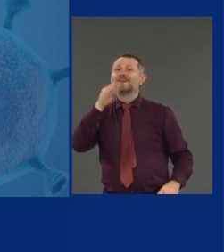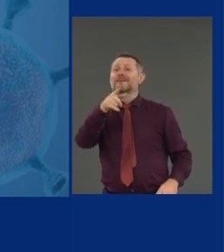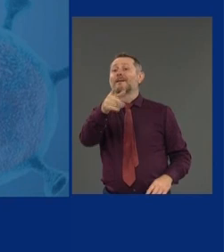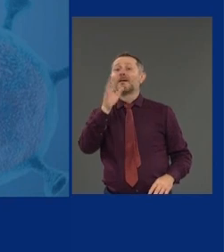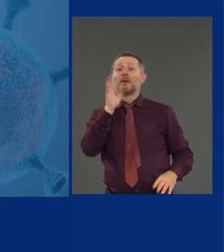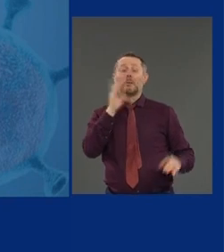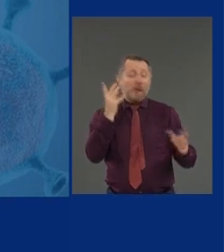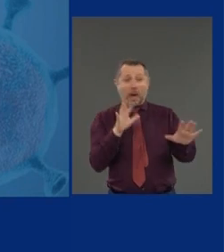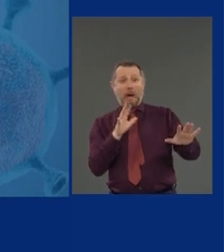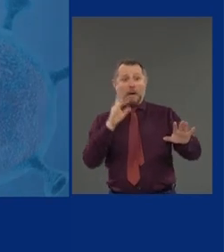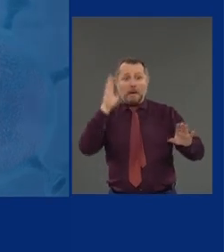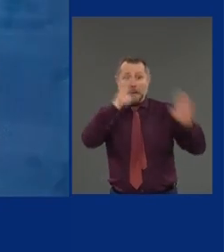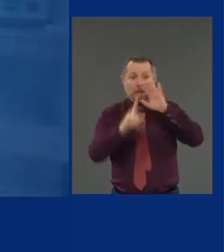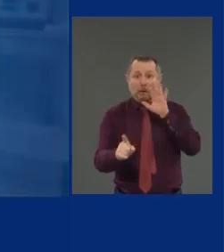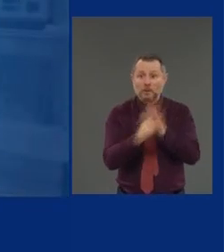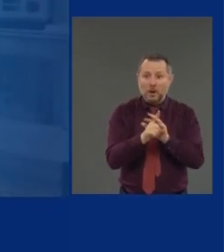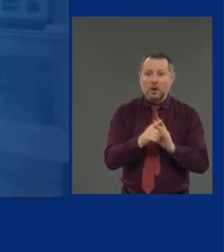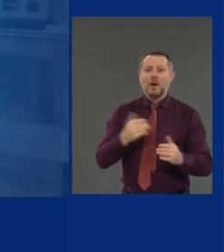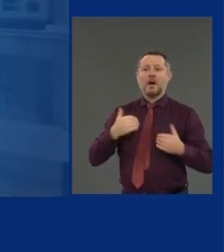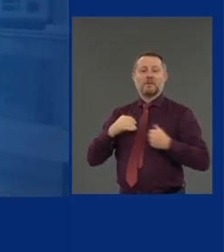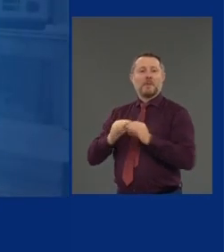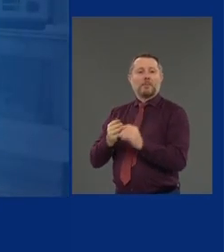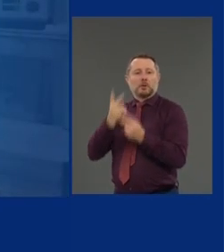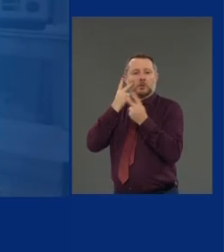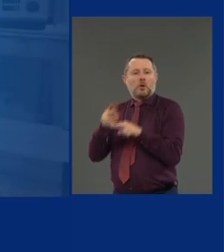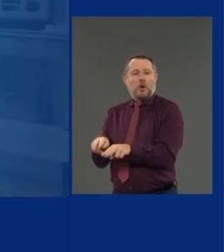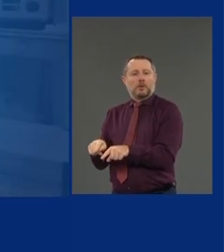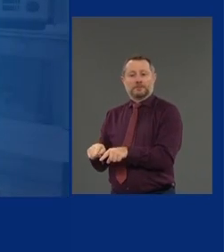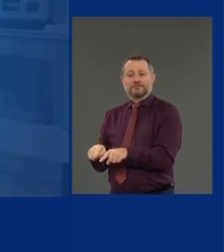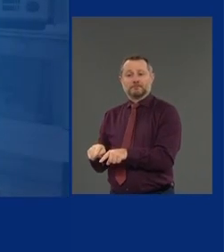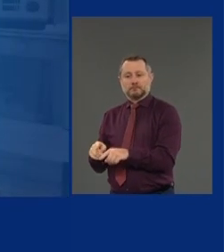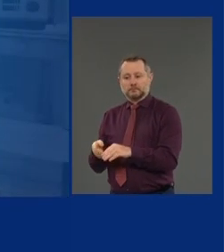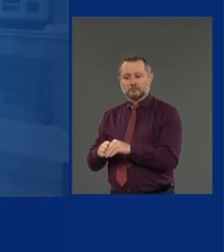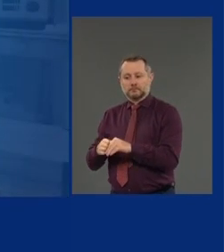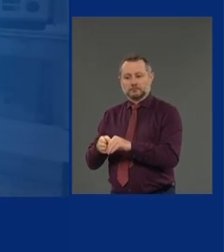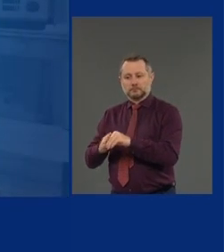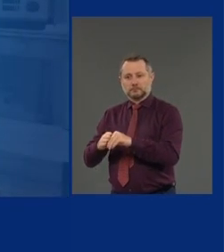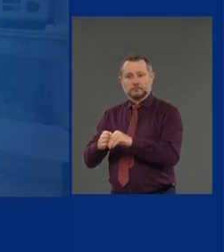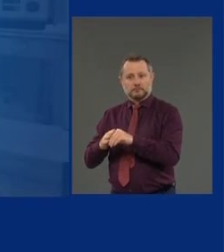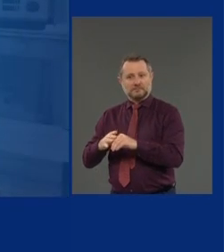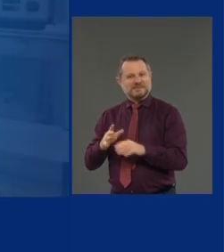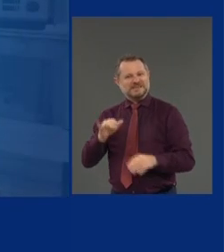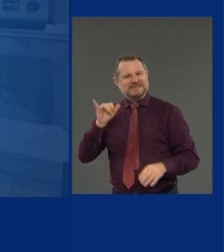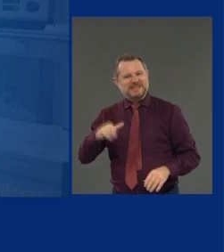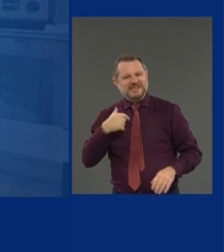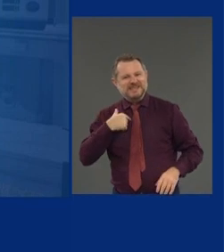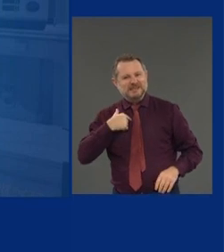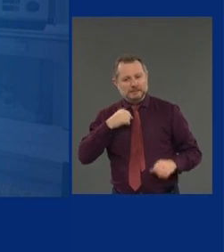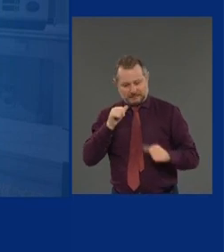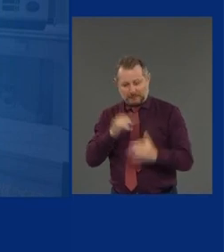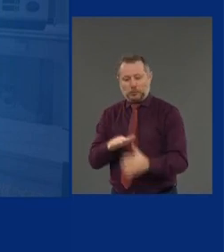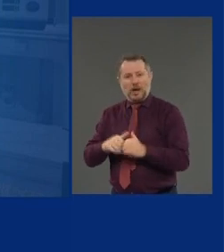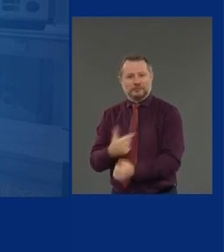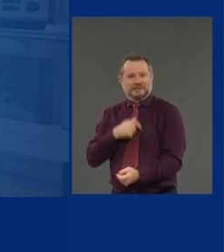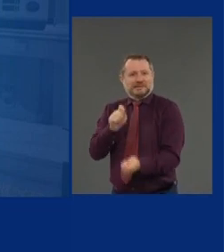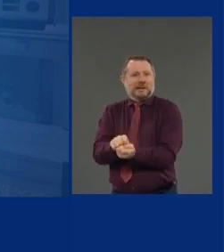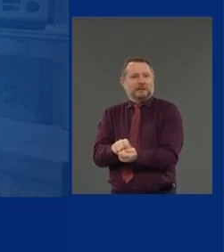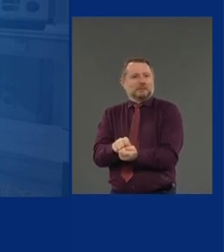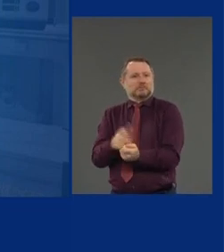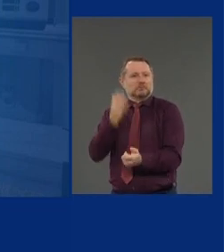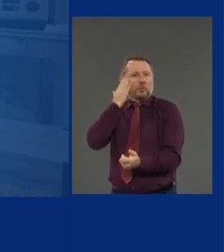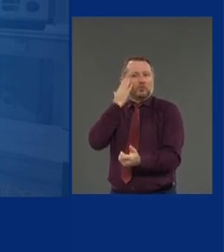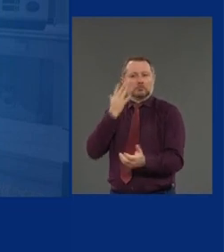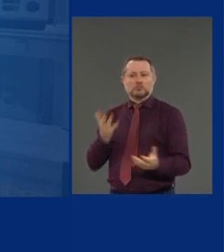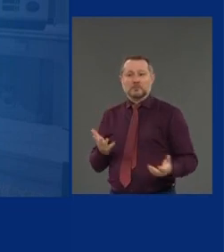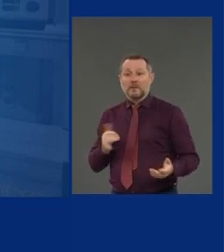You'll see them starting to increase, and that's exactly what we're doing. And we present them to every